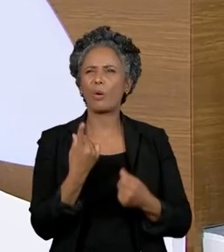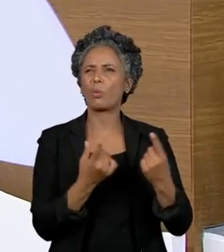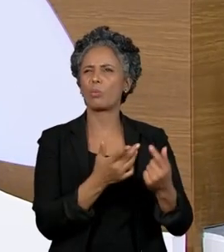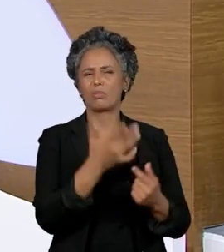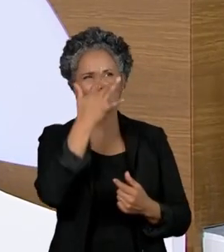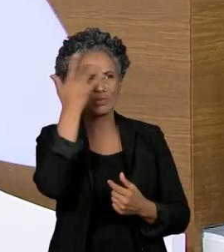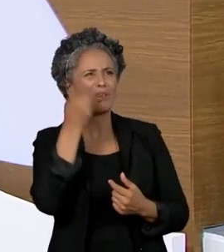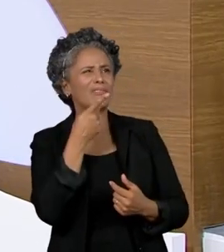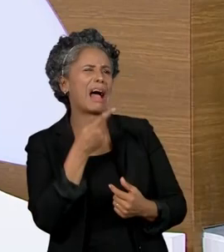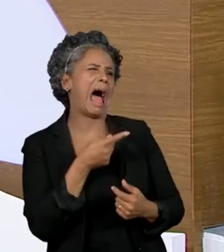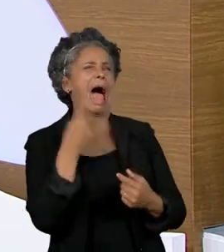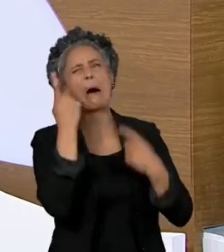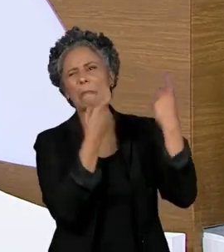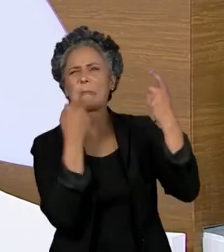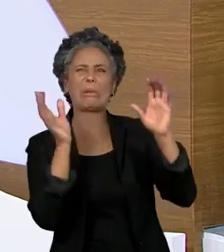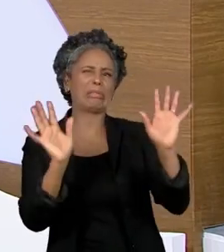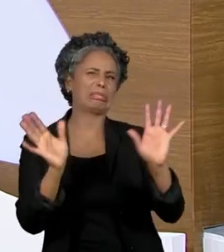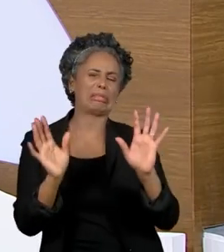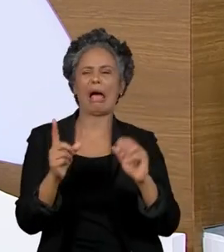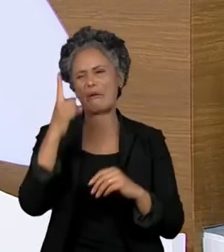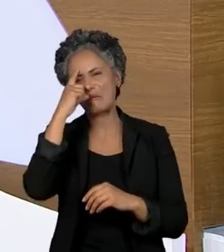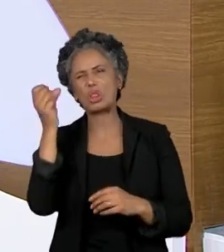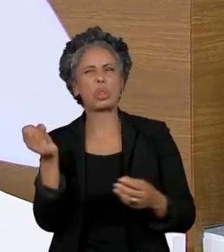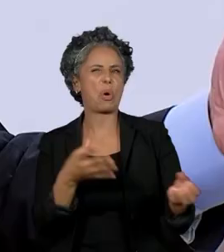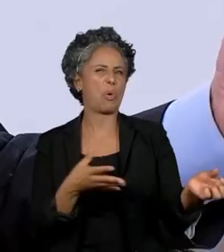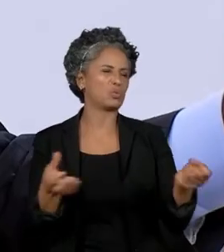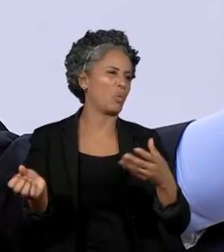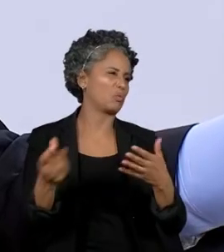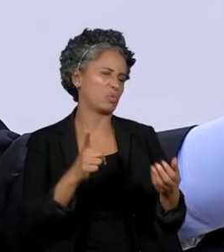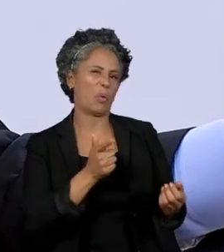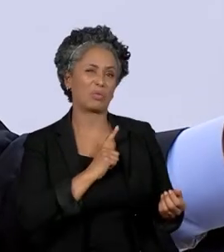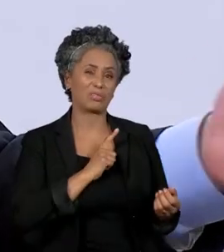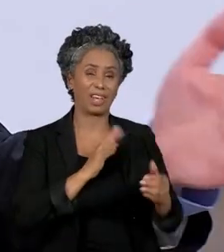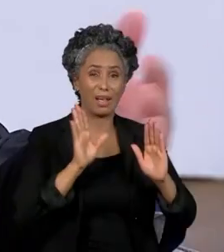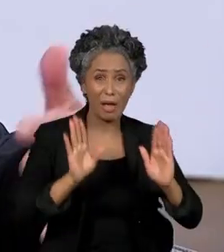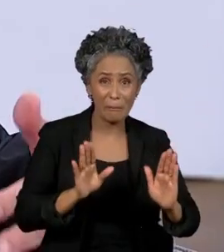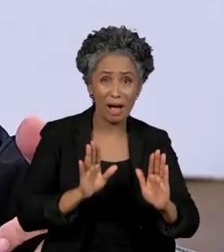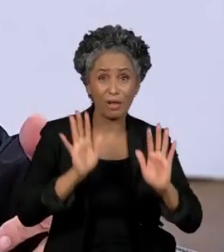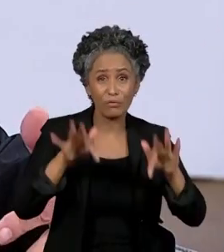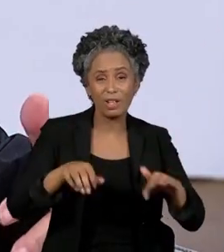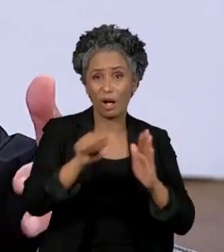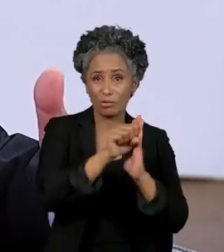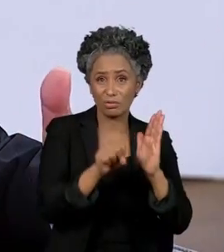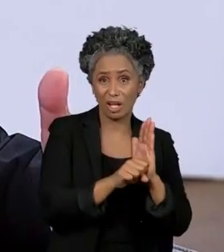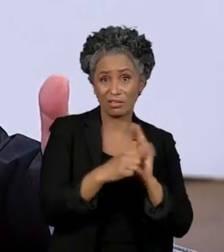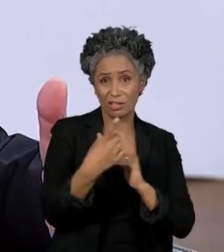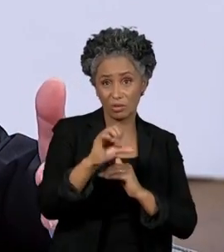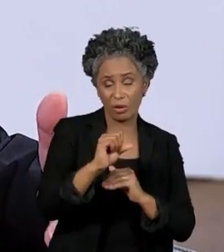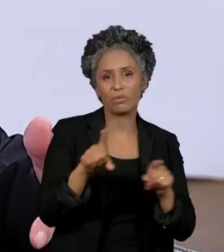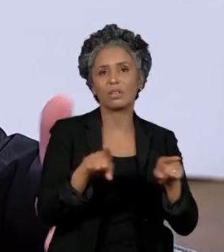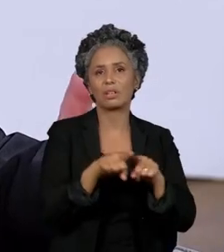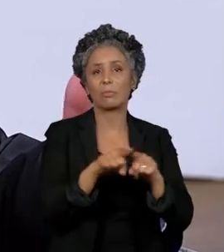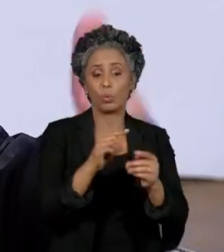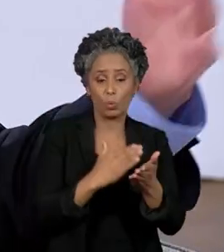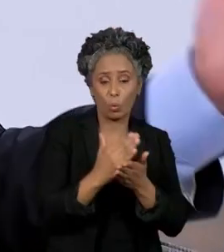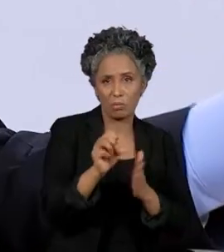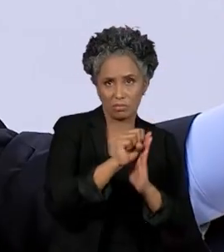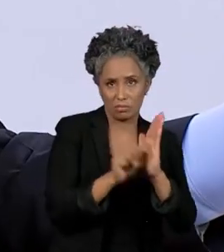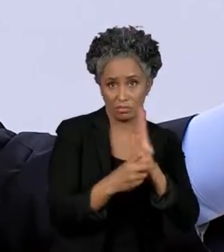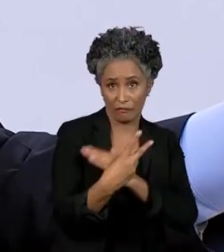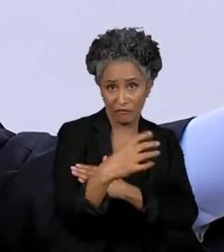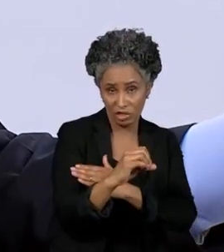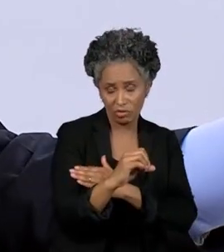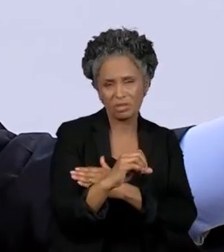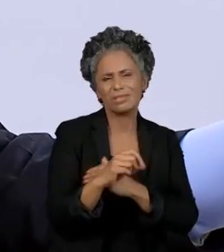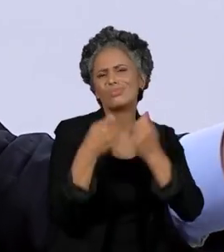worry. Look, we had innovations at the end of the 19th, beginning of the 20th century. The buggy whip